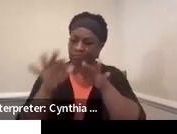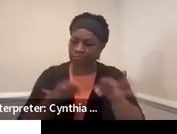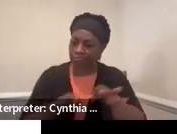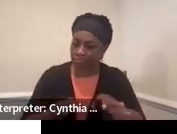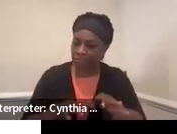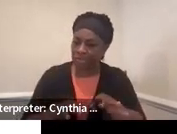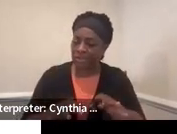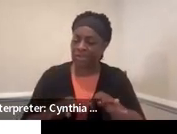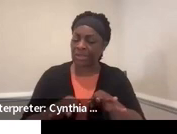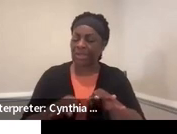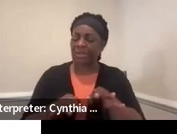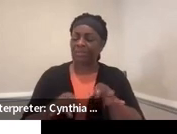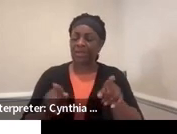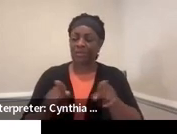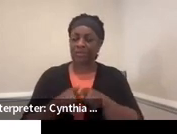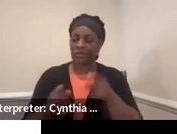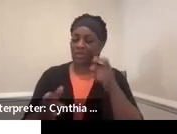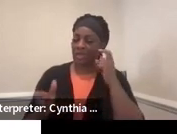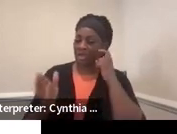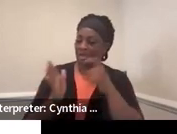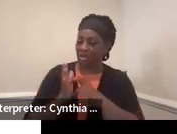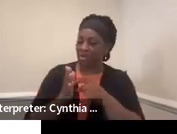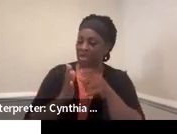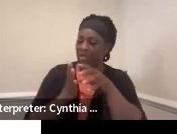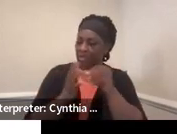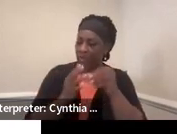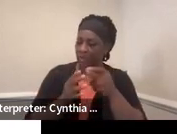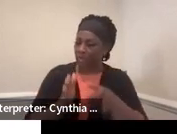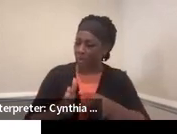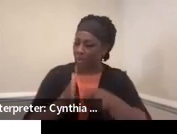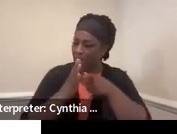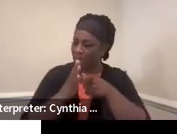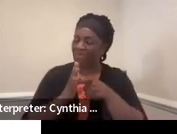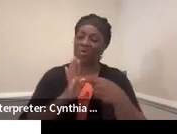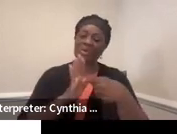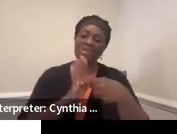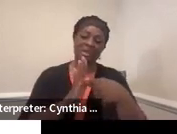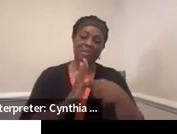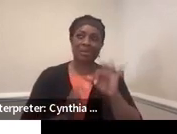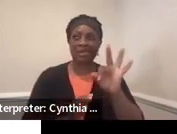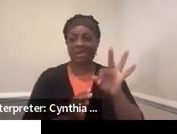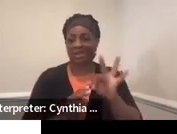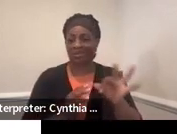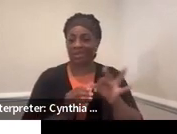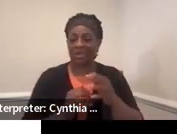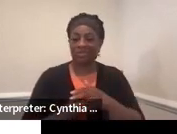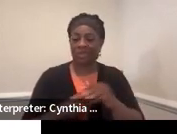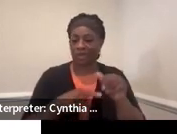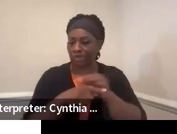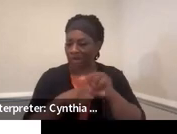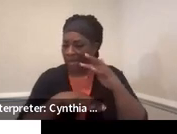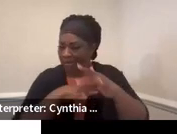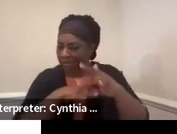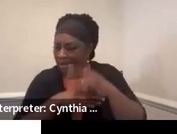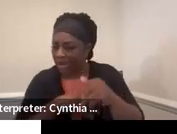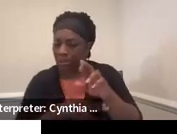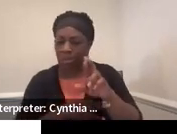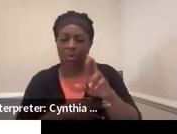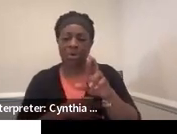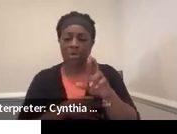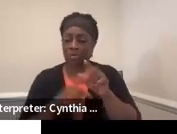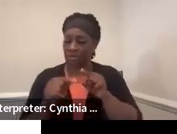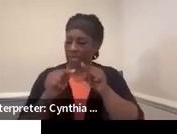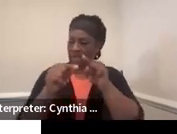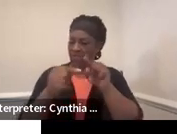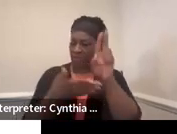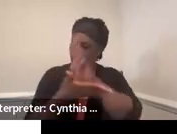and the learning requirements. Like, for example, if there's training available or if they have to go to